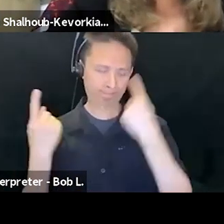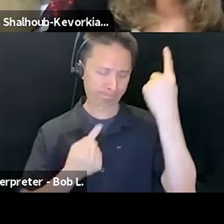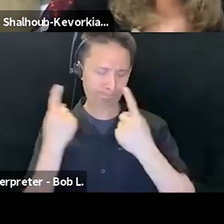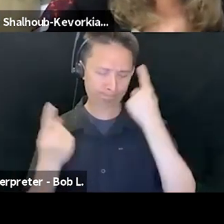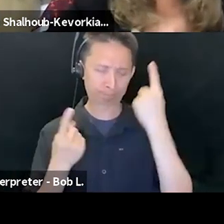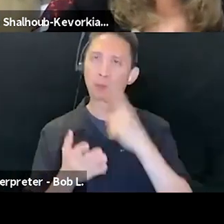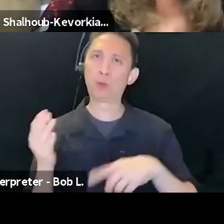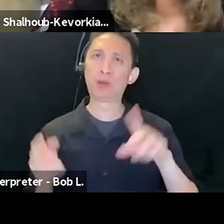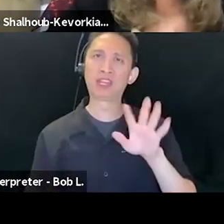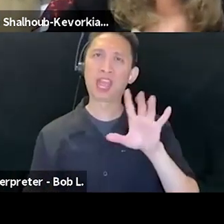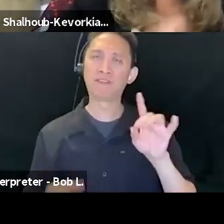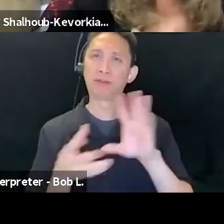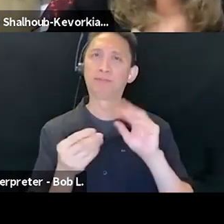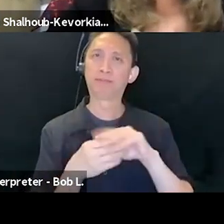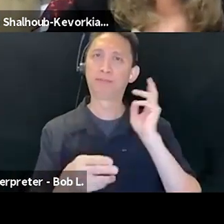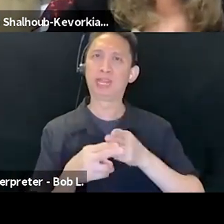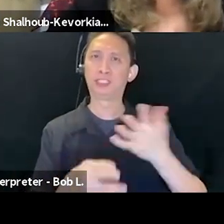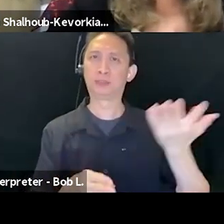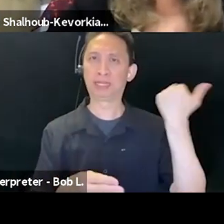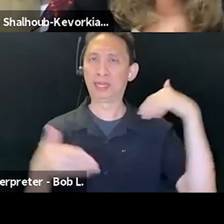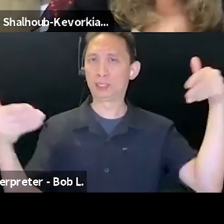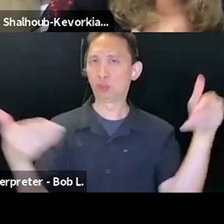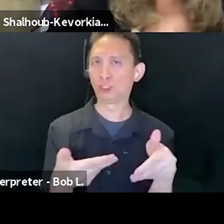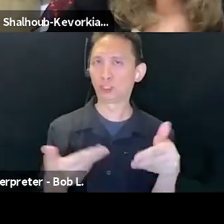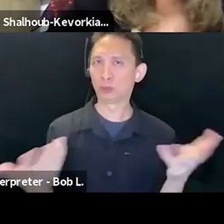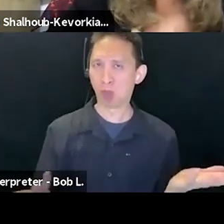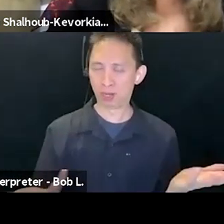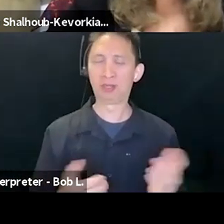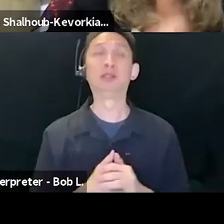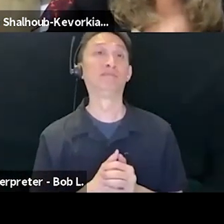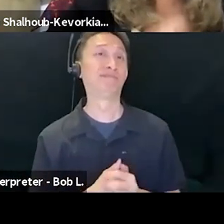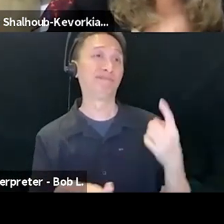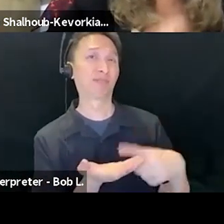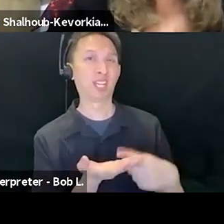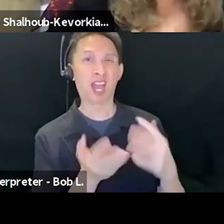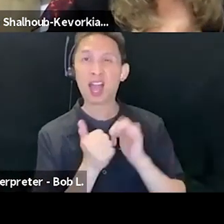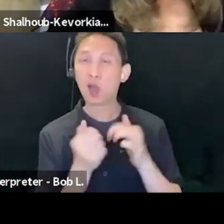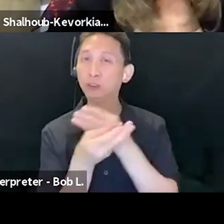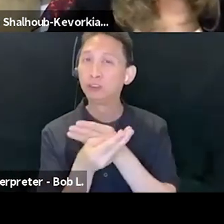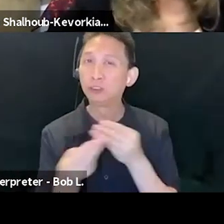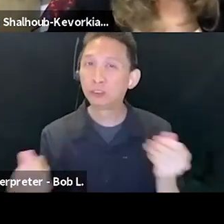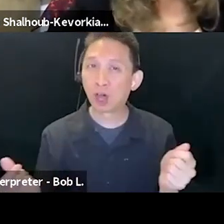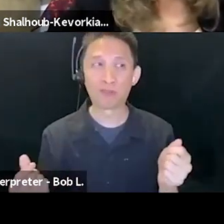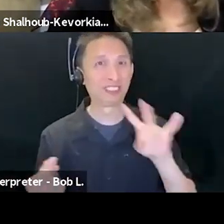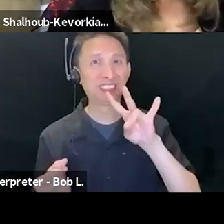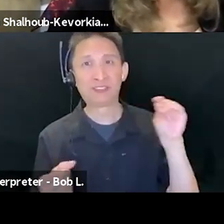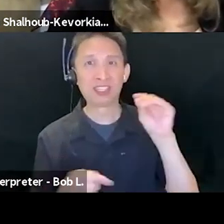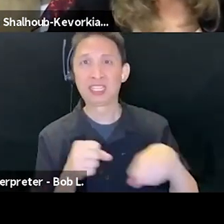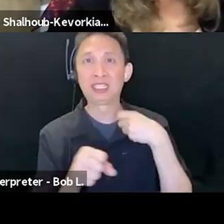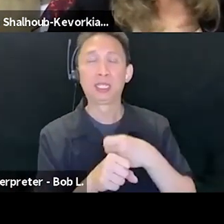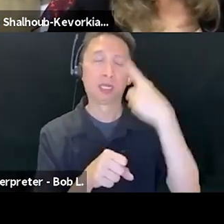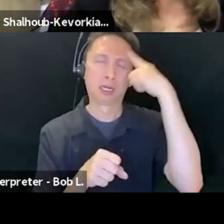David is saying at the very beginning of our conversations today, the talk of solutions to this, to this 70-year nightmare.